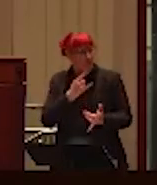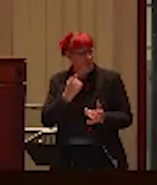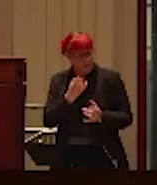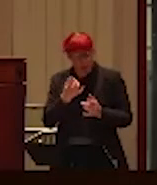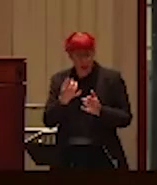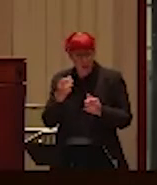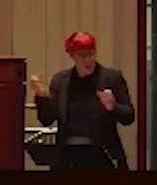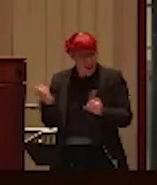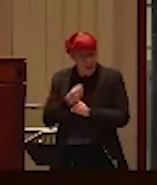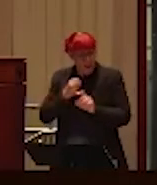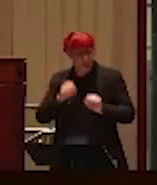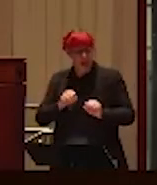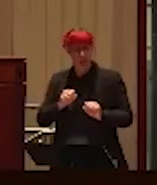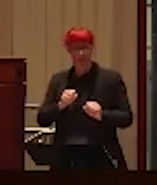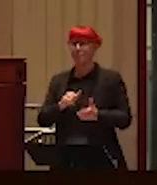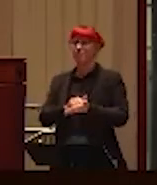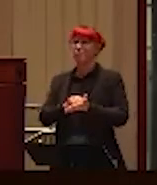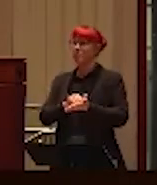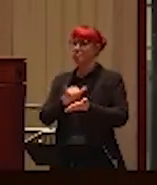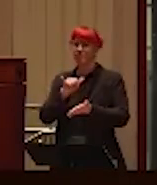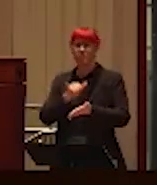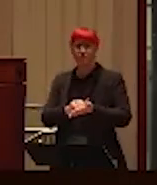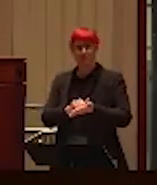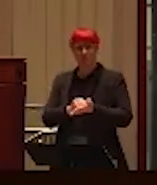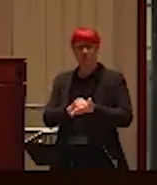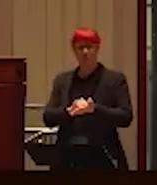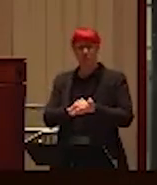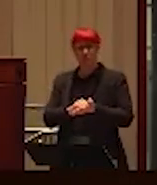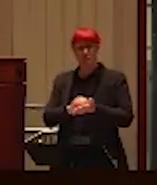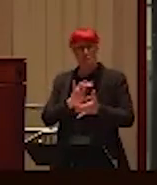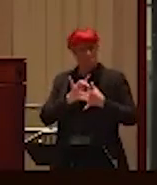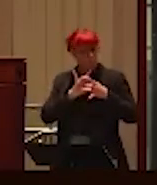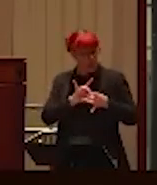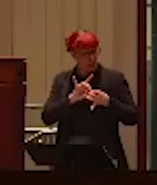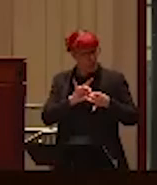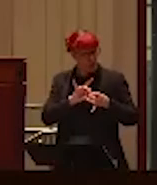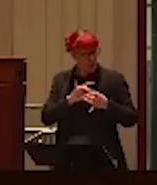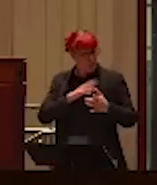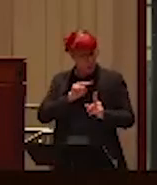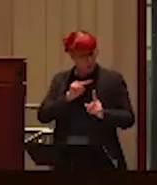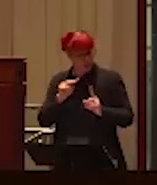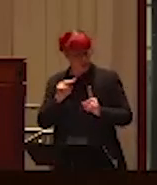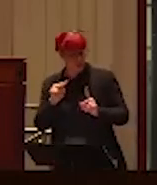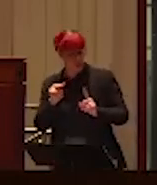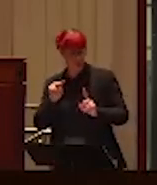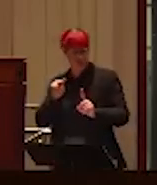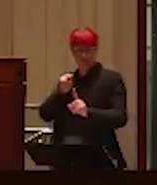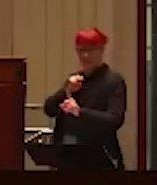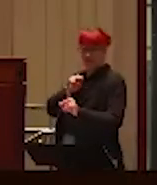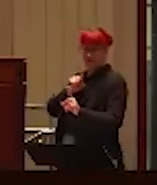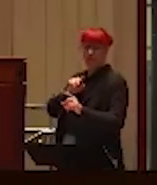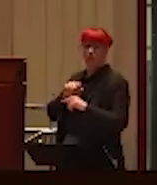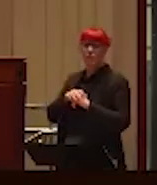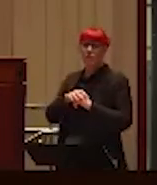that even possible? It really changed how I saw the relationship, uh, excuse me, the relationship. Uh, but then that